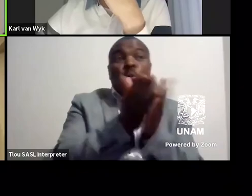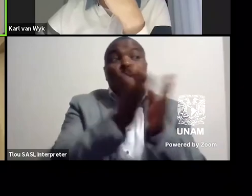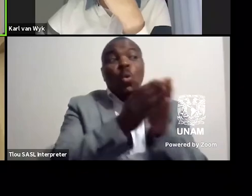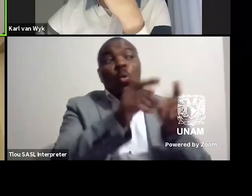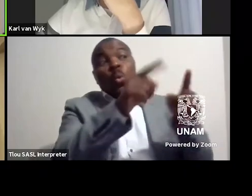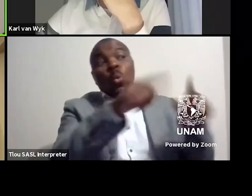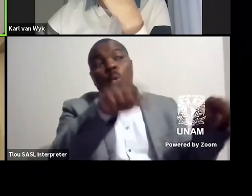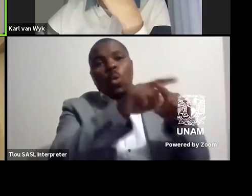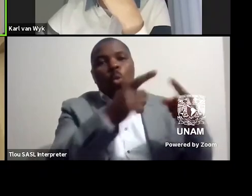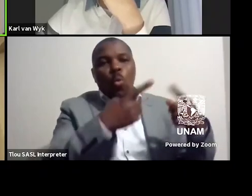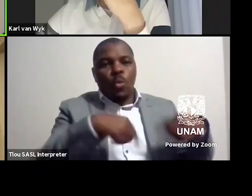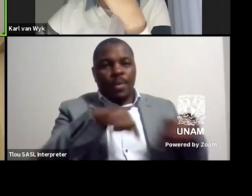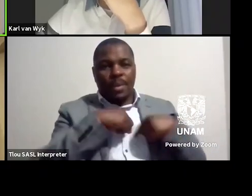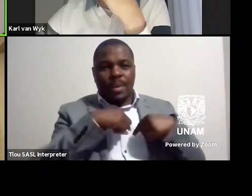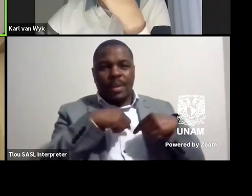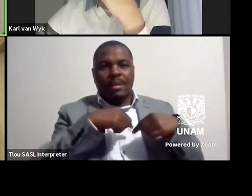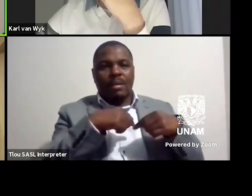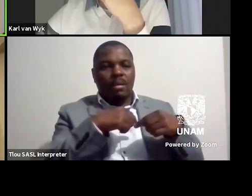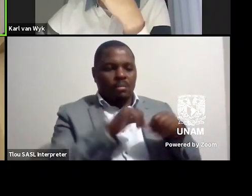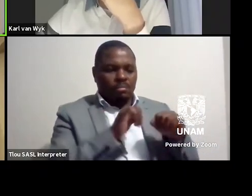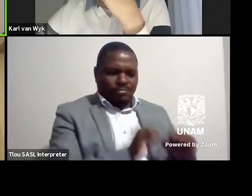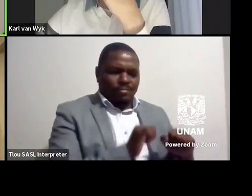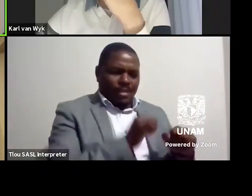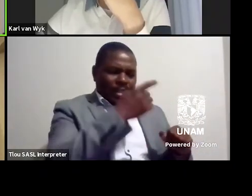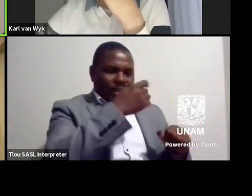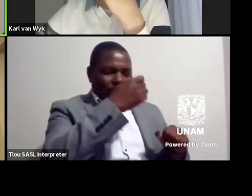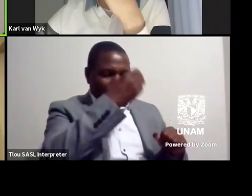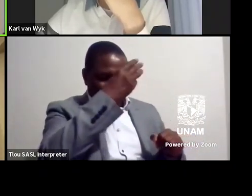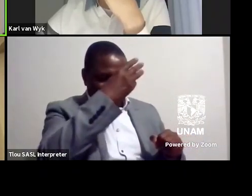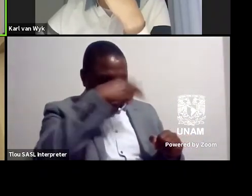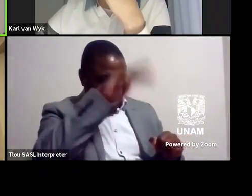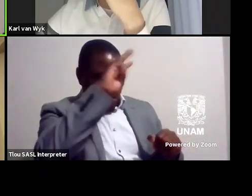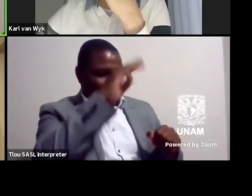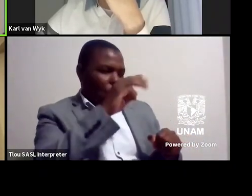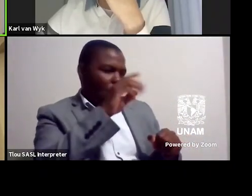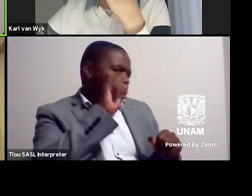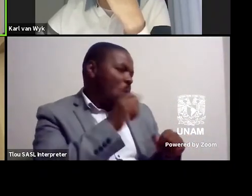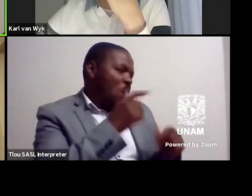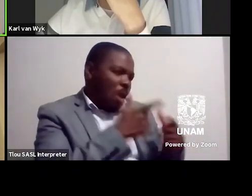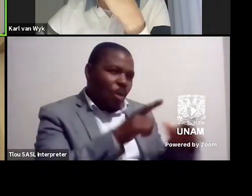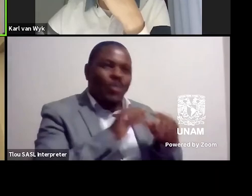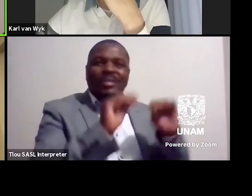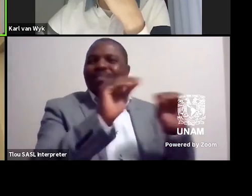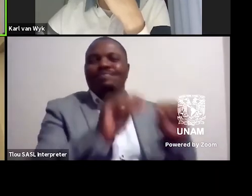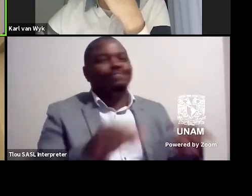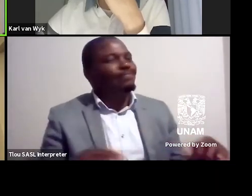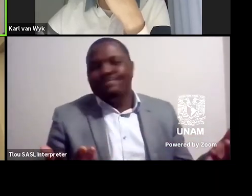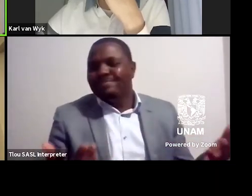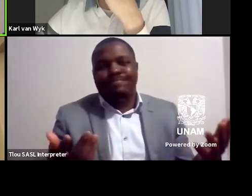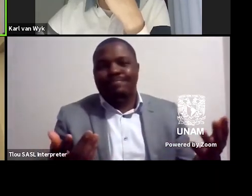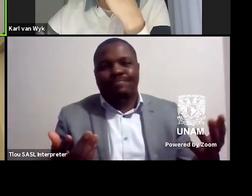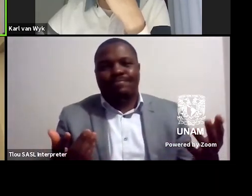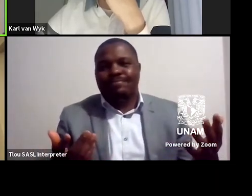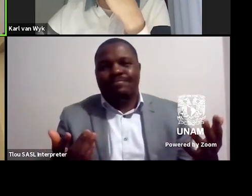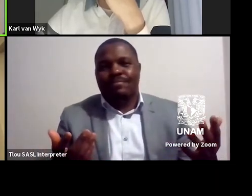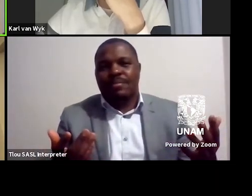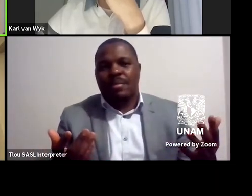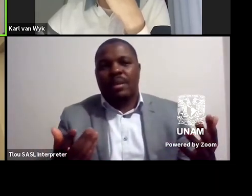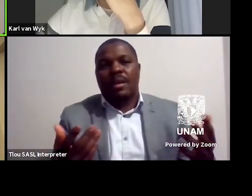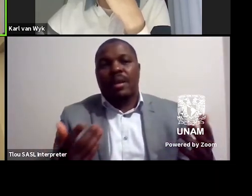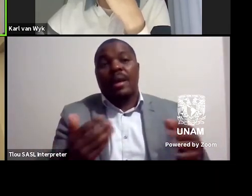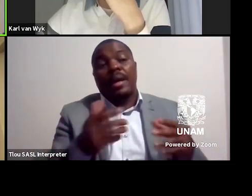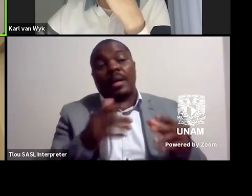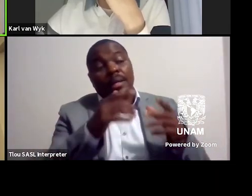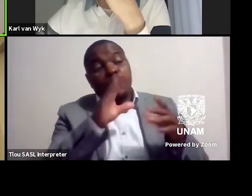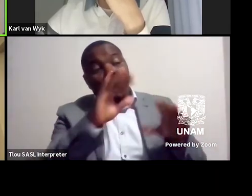don't teach indigenous languages to other people that that are not the uh the speakers of that language